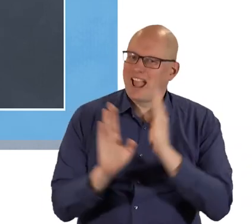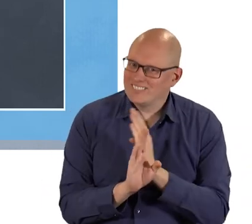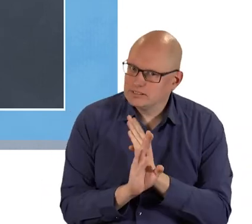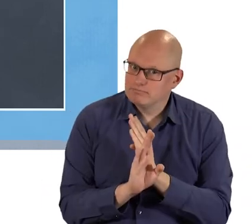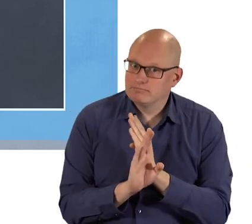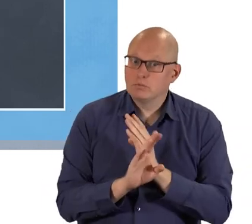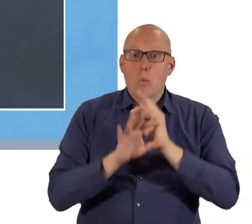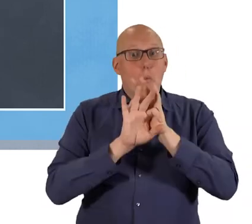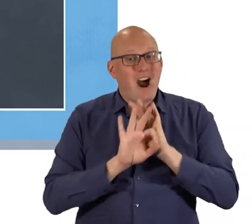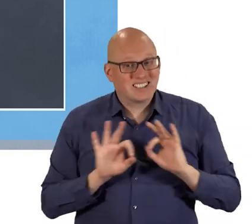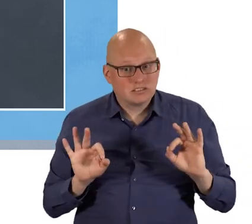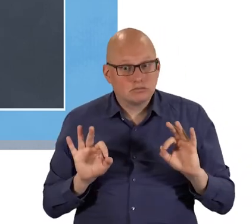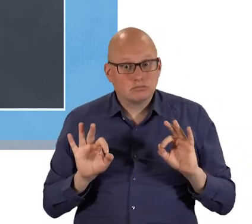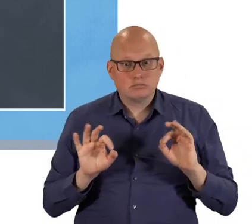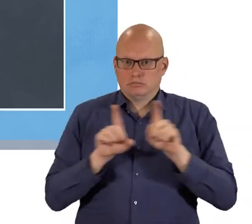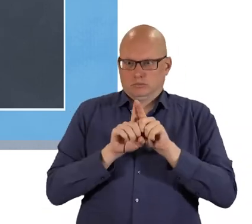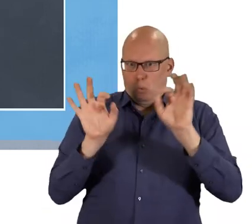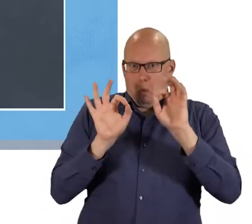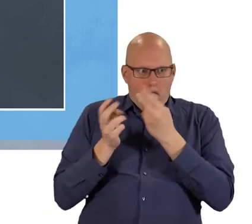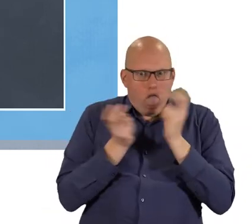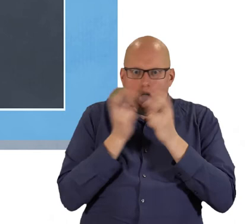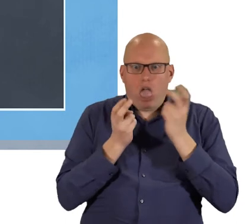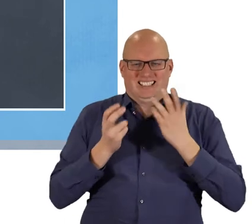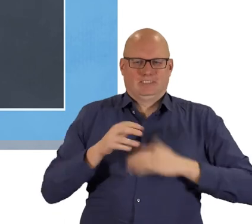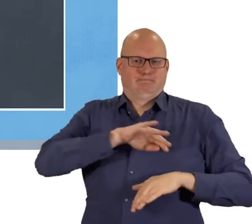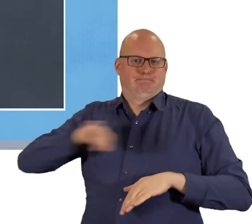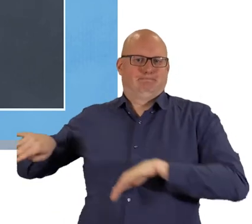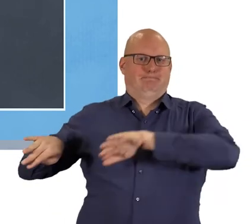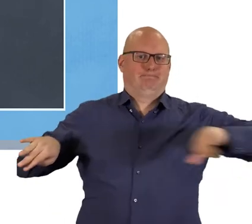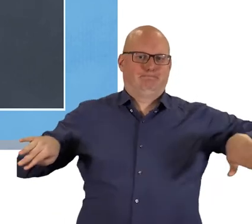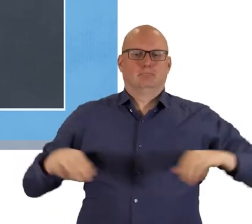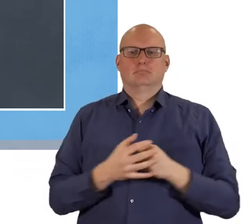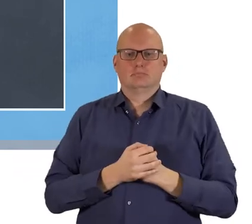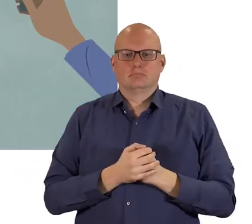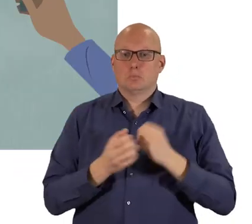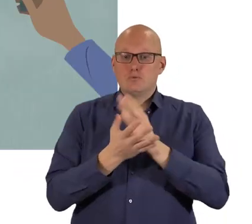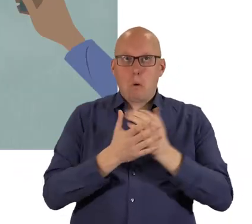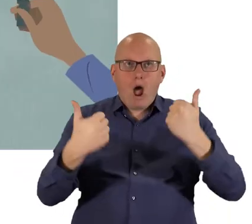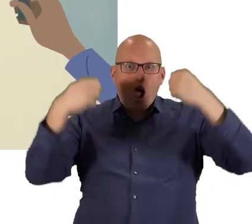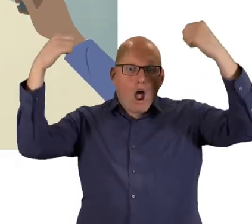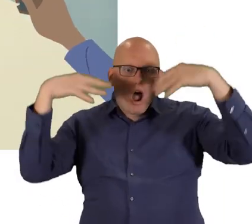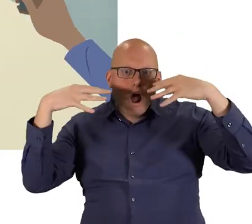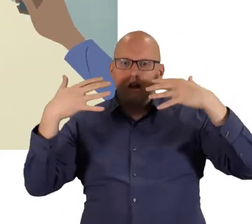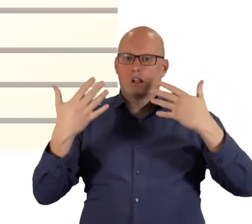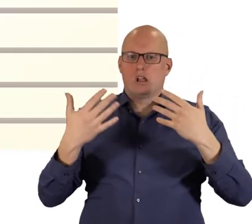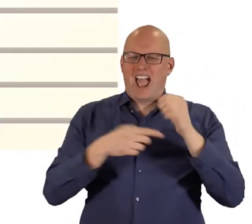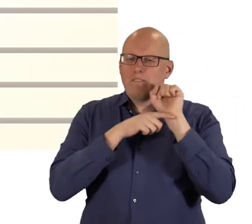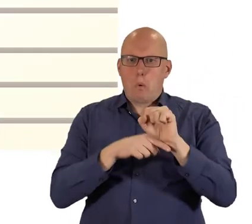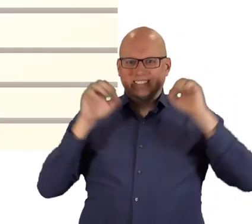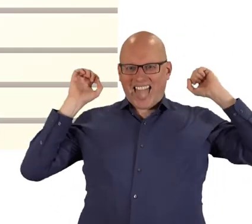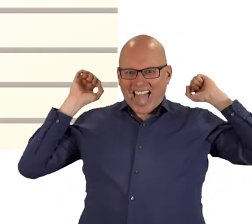private, quiet and free from distractions. Make sure it is well lit